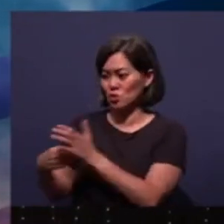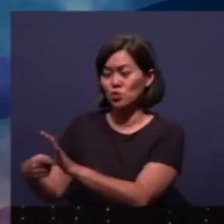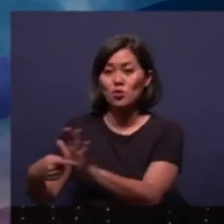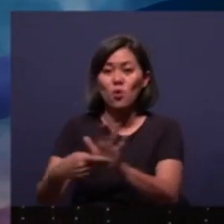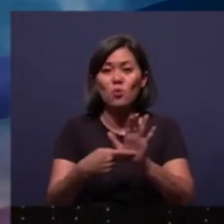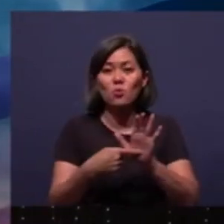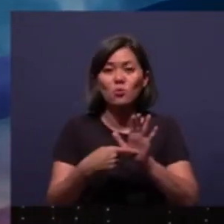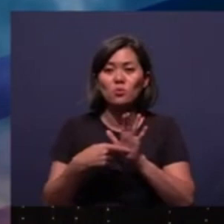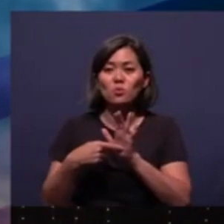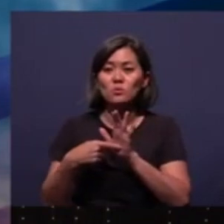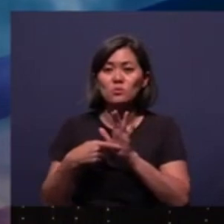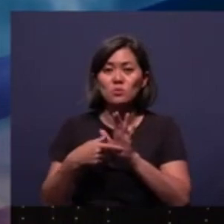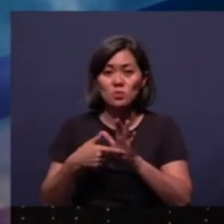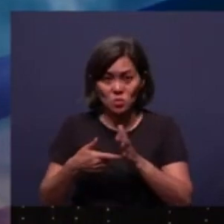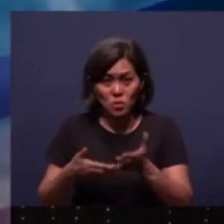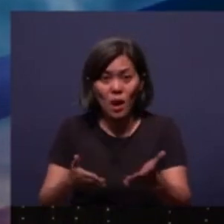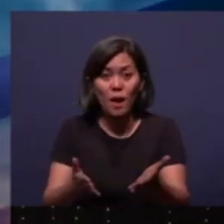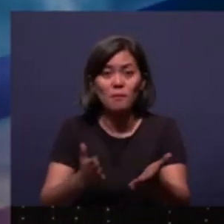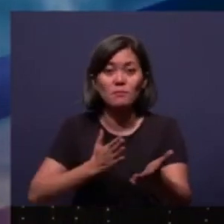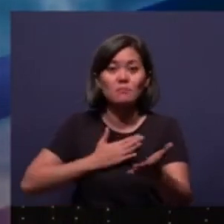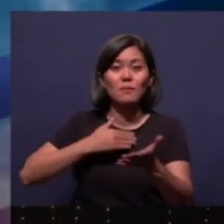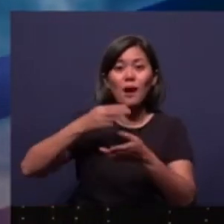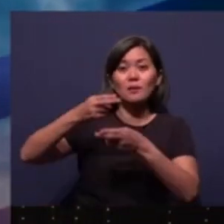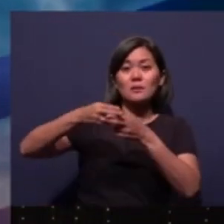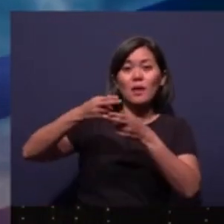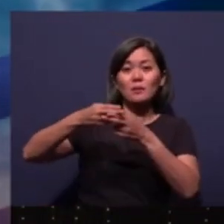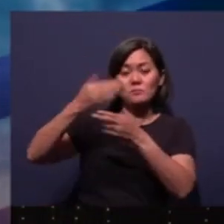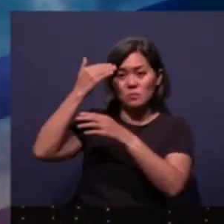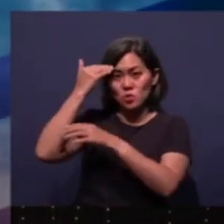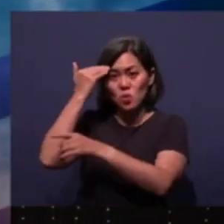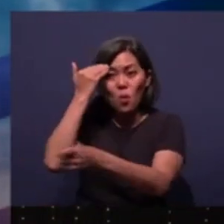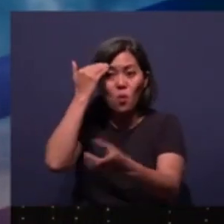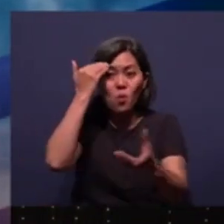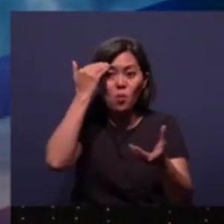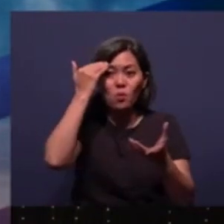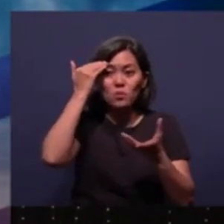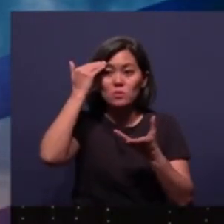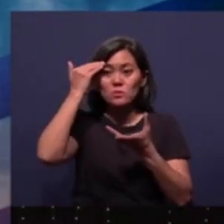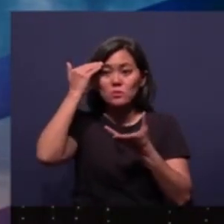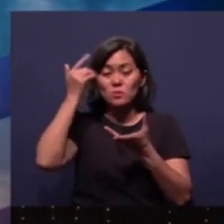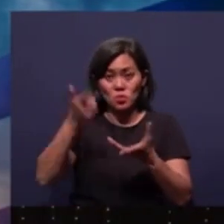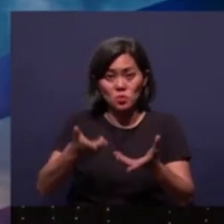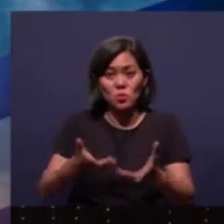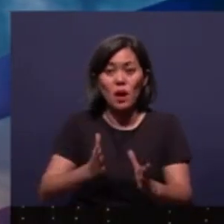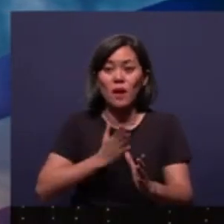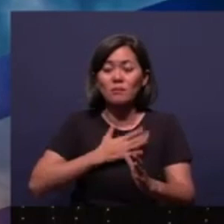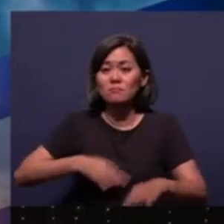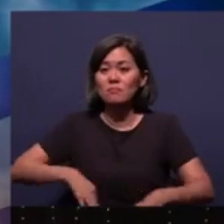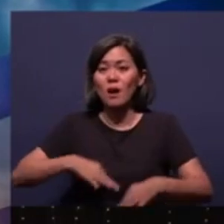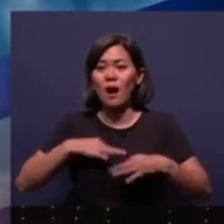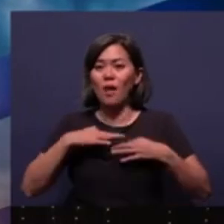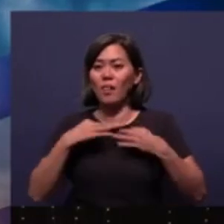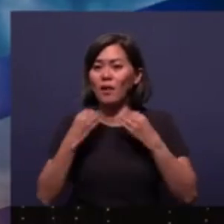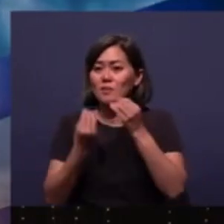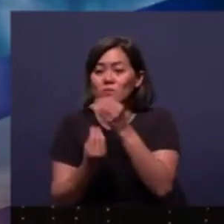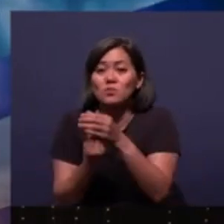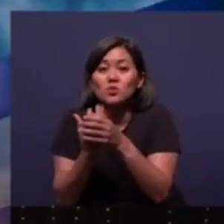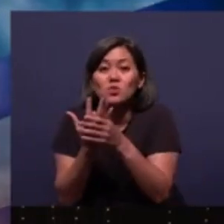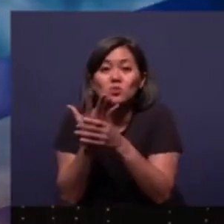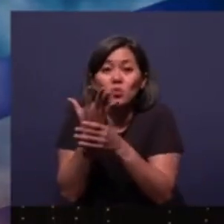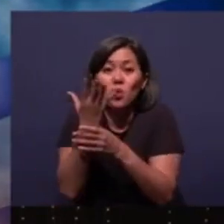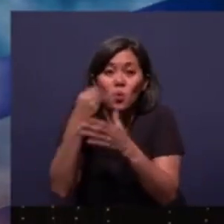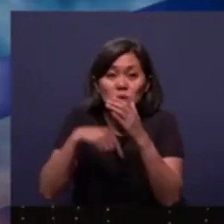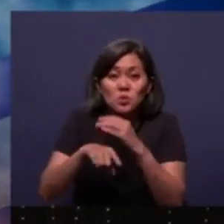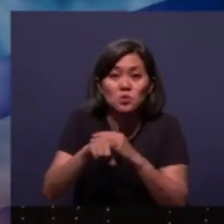be shown Will you let my name be known Will you let my life